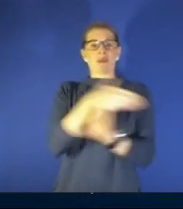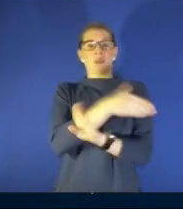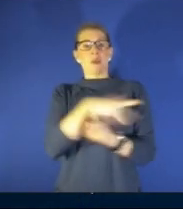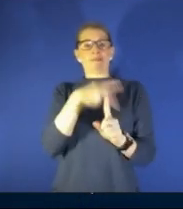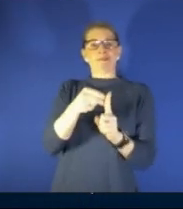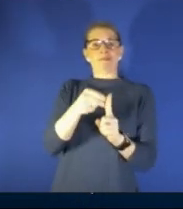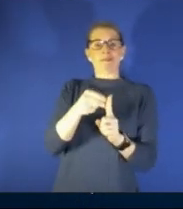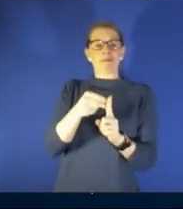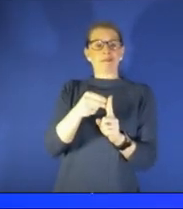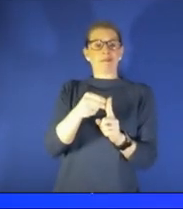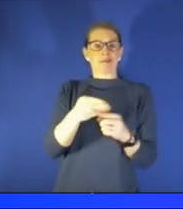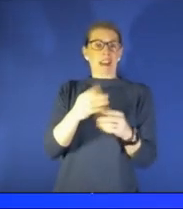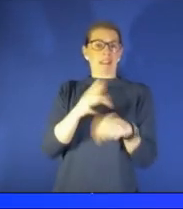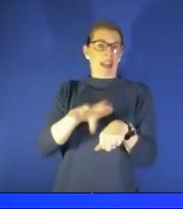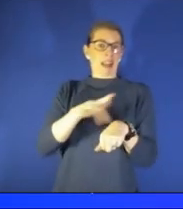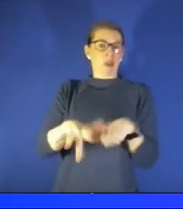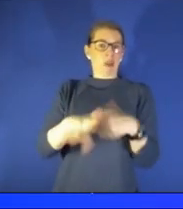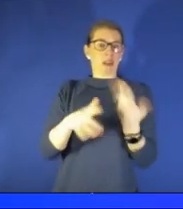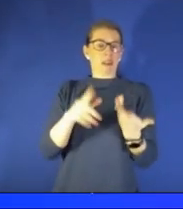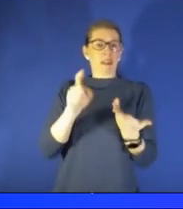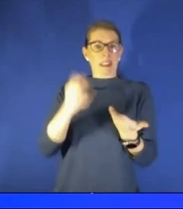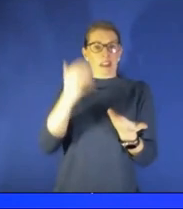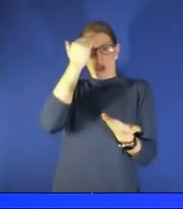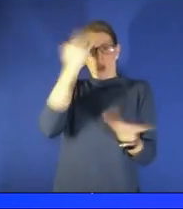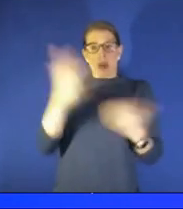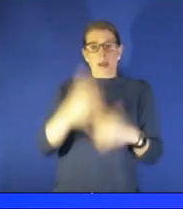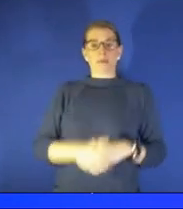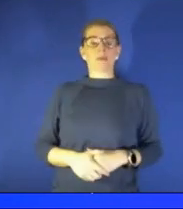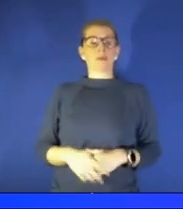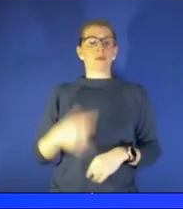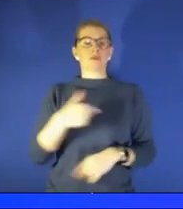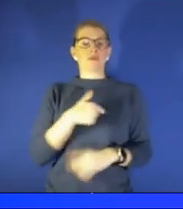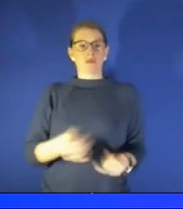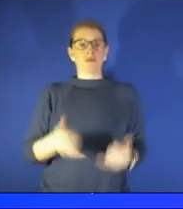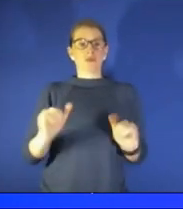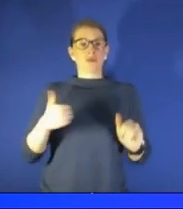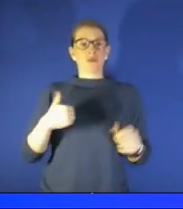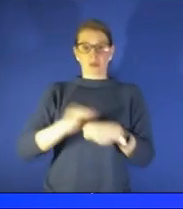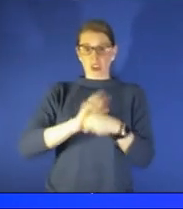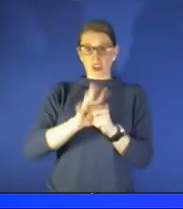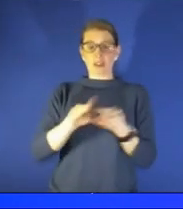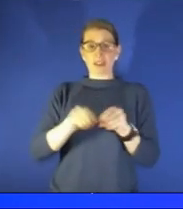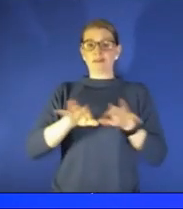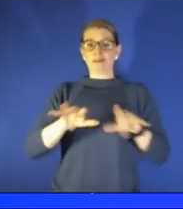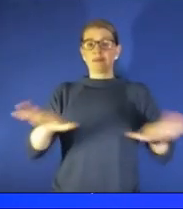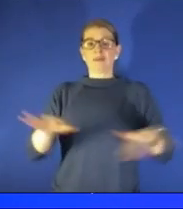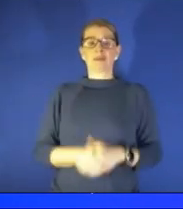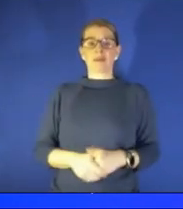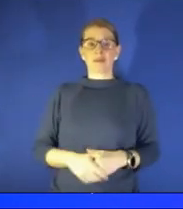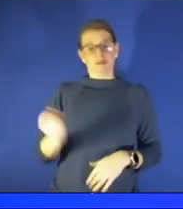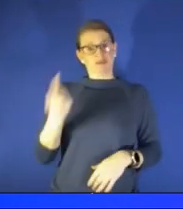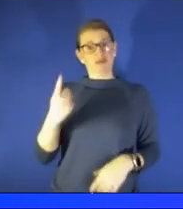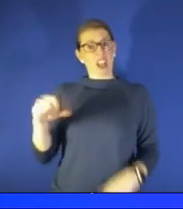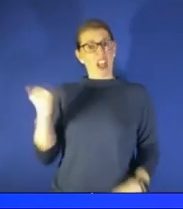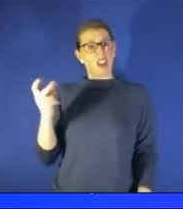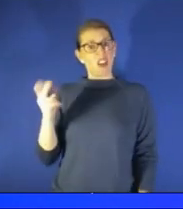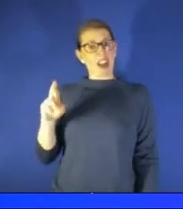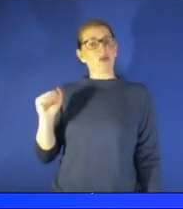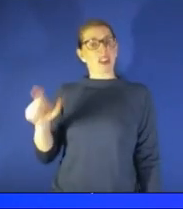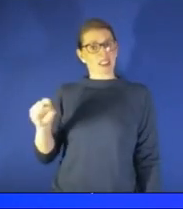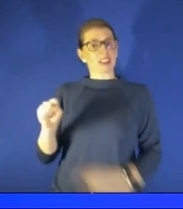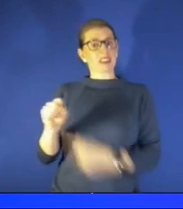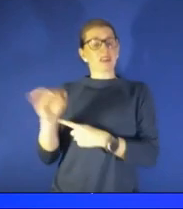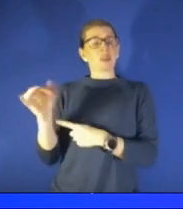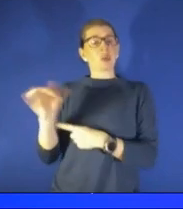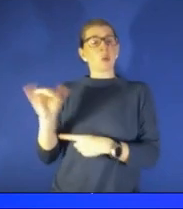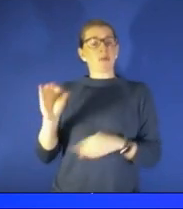what you want us to know you know i mean we still have uh covid circulating as well as other respiratory viruses so i think the biggest thing is ensuring that